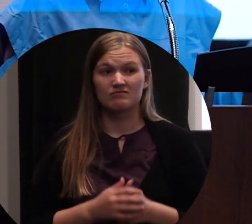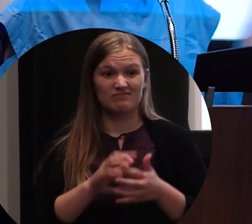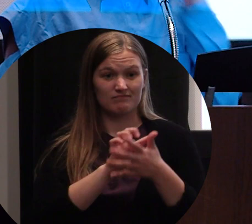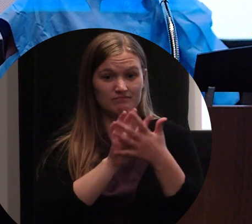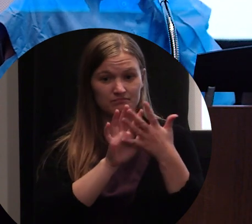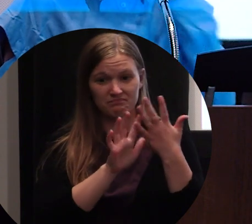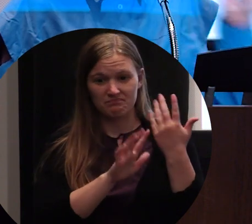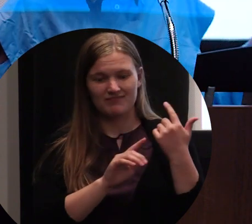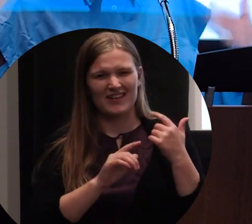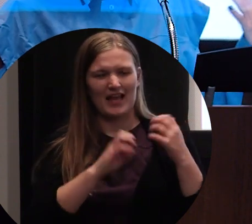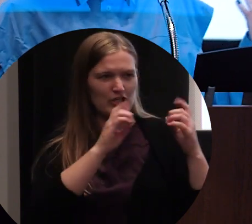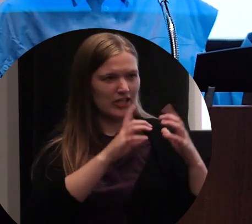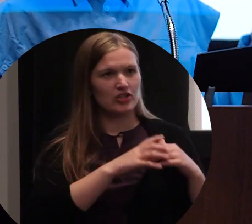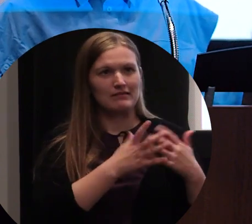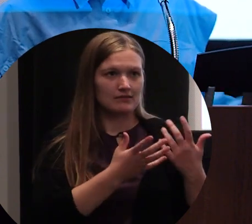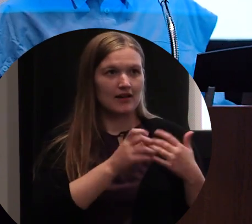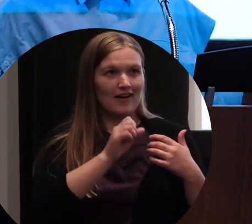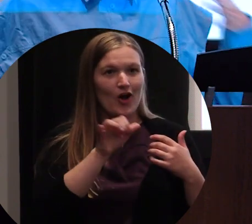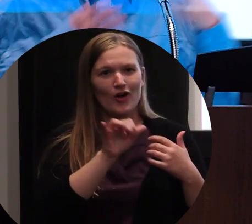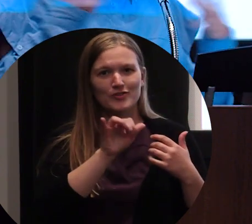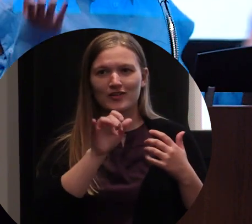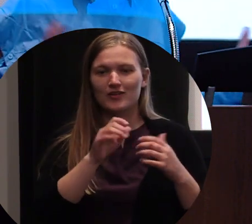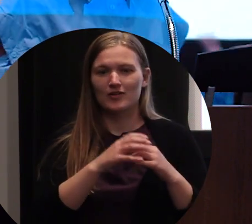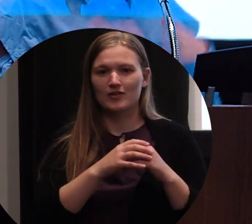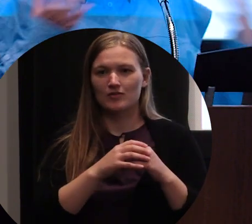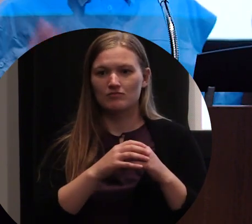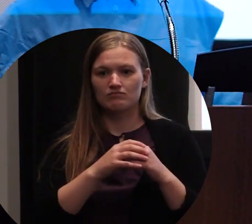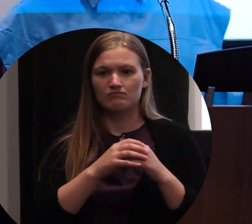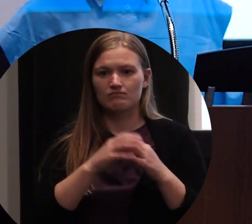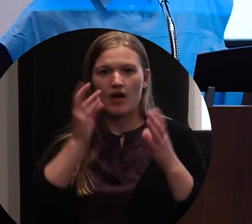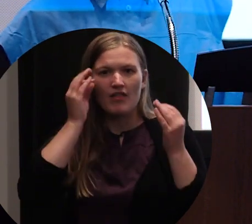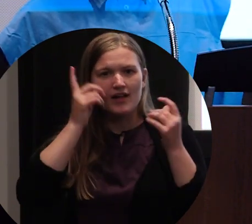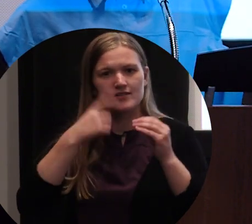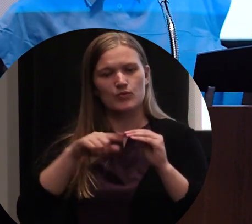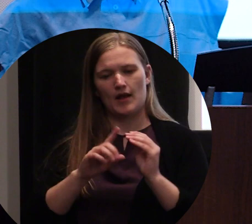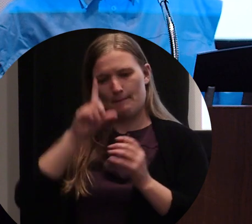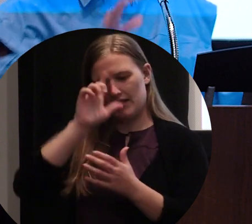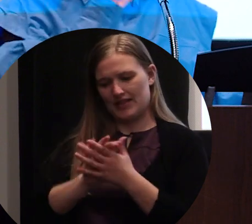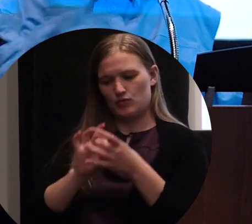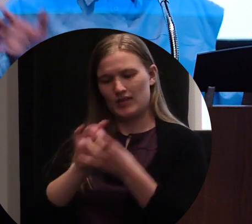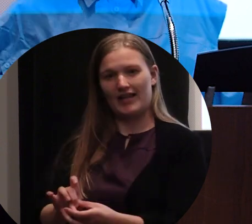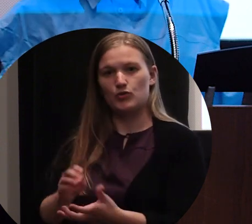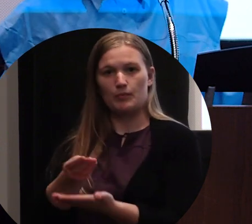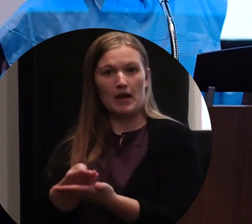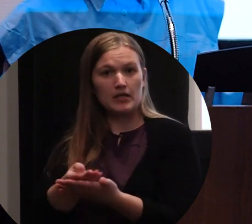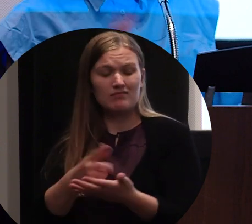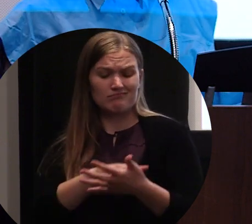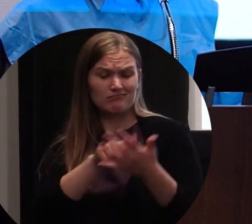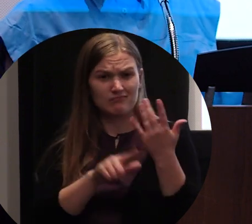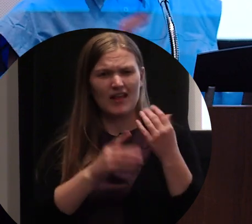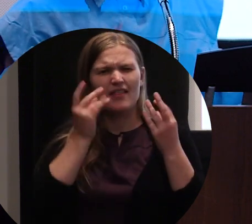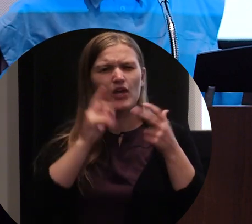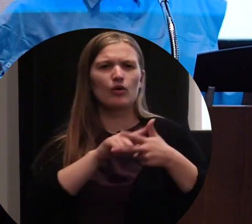Like I already mentioned education, but maybe think about other things, maybe beliefs around money or whatever you want to think about. I just would like for you to just kind of take a moment to think about